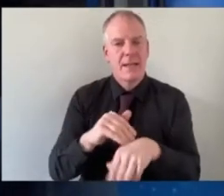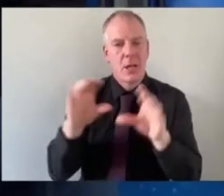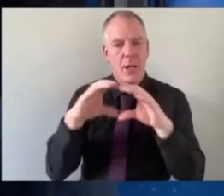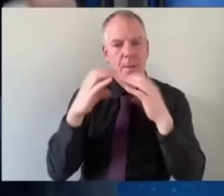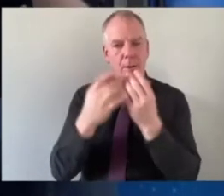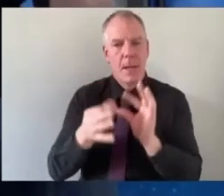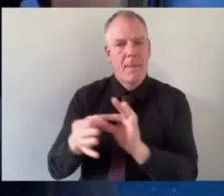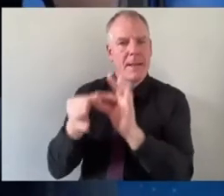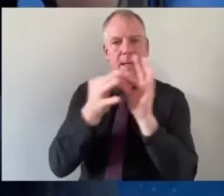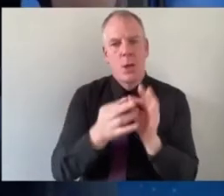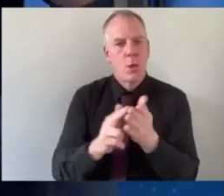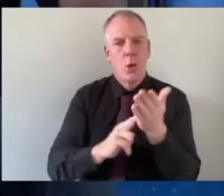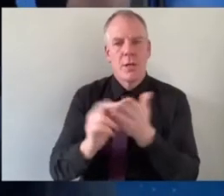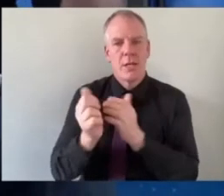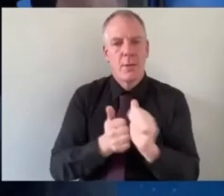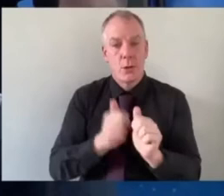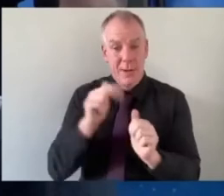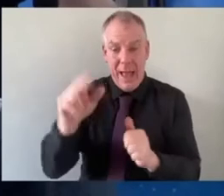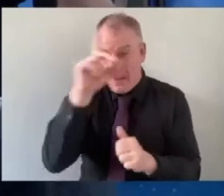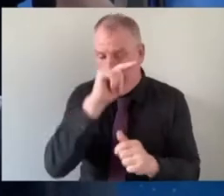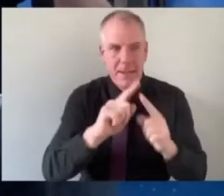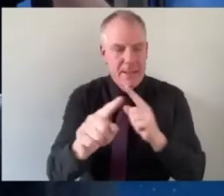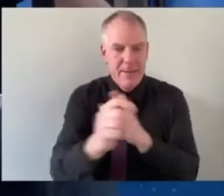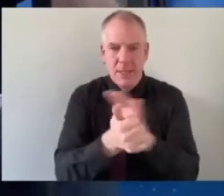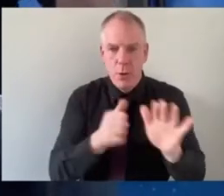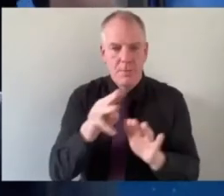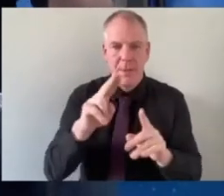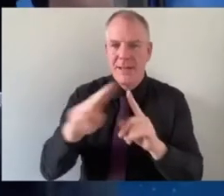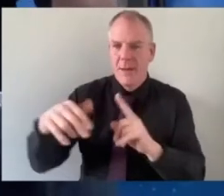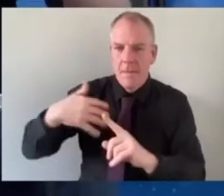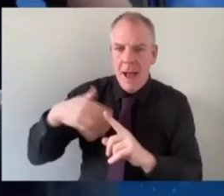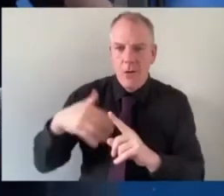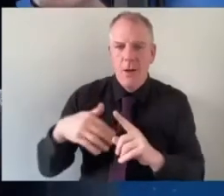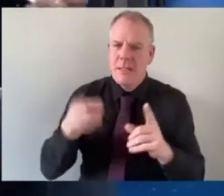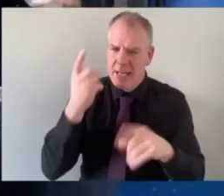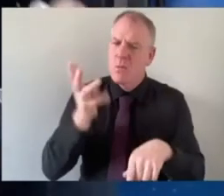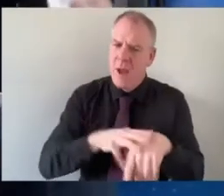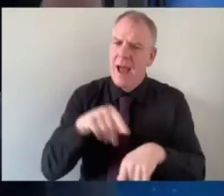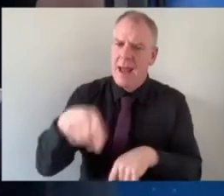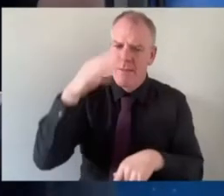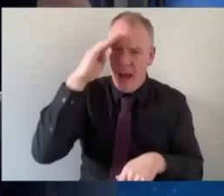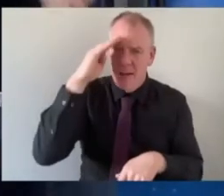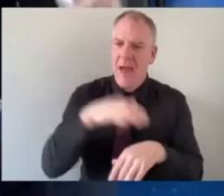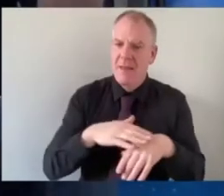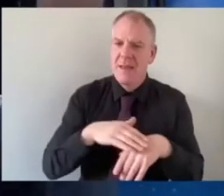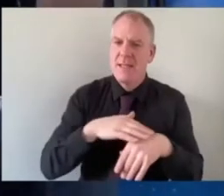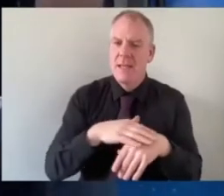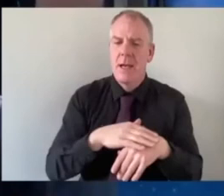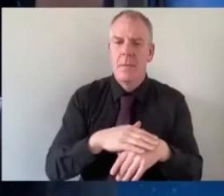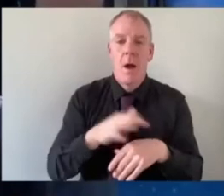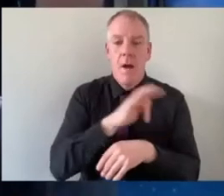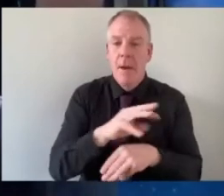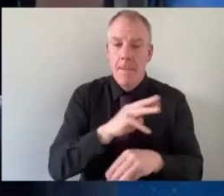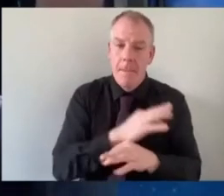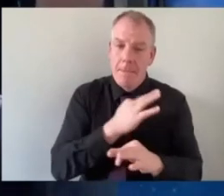through sport we're all able to name different sports people from different ethnic backgrounds who've done well in ireland but i mean from the grassroots up from mom and dad bringing